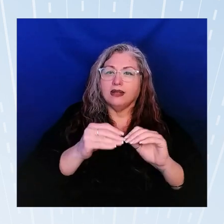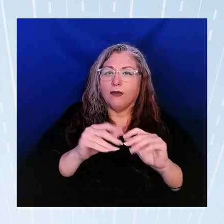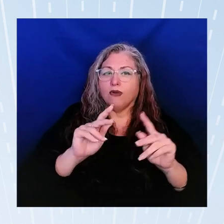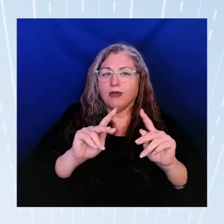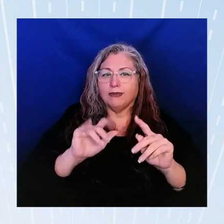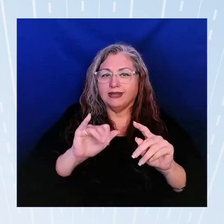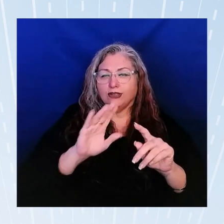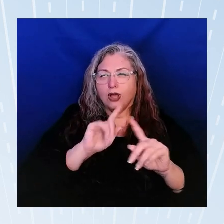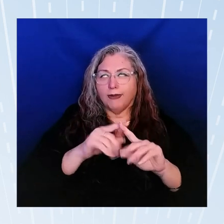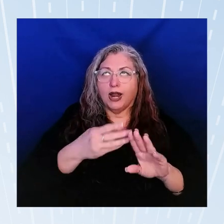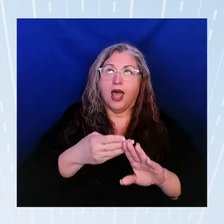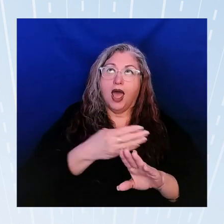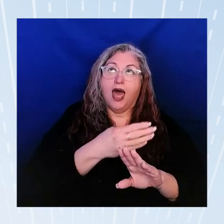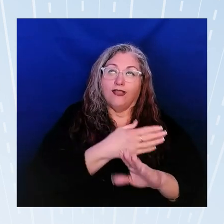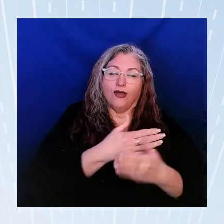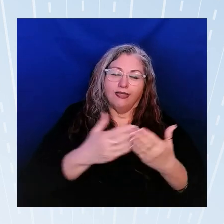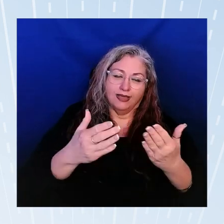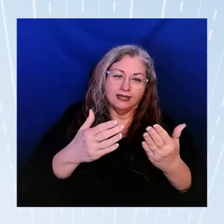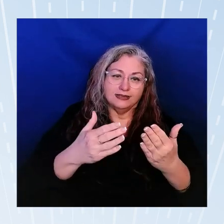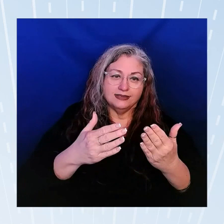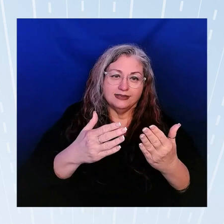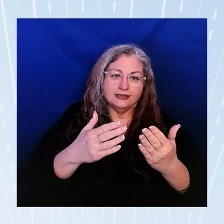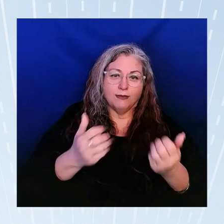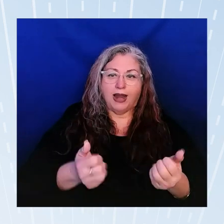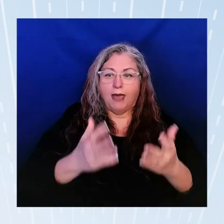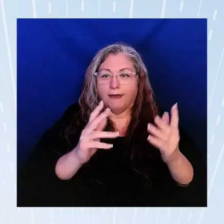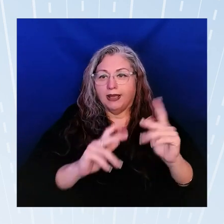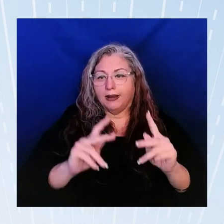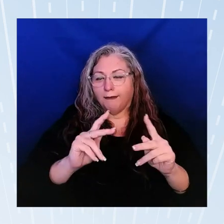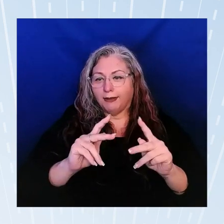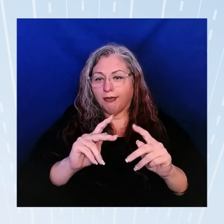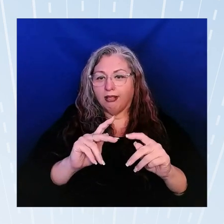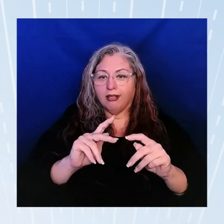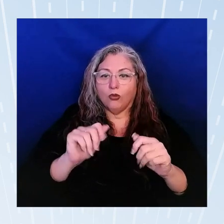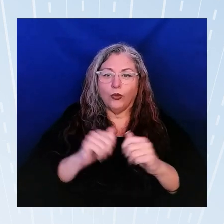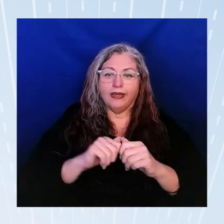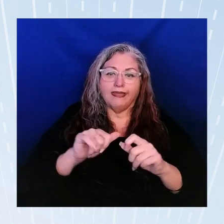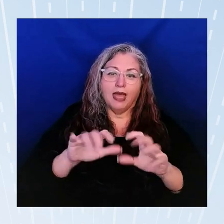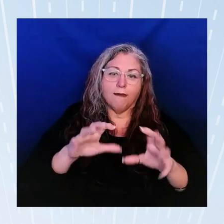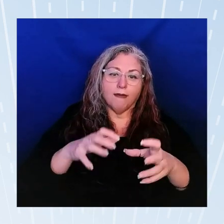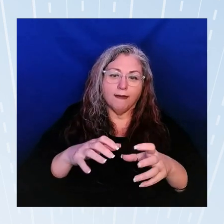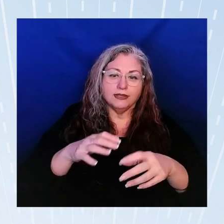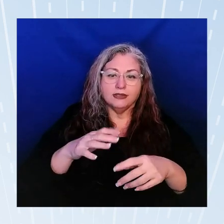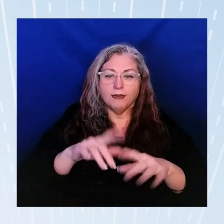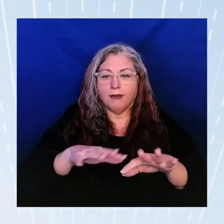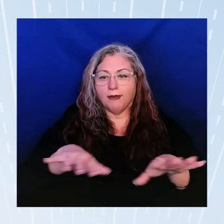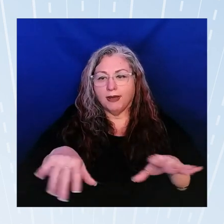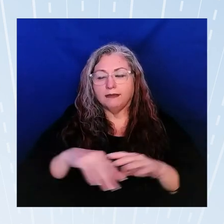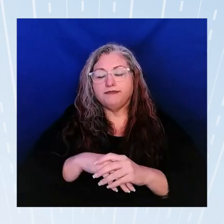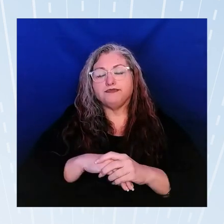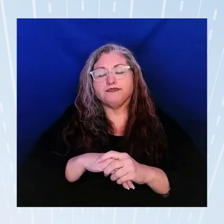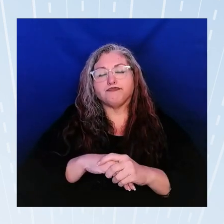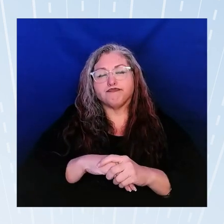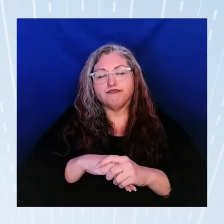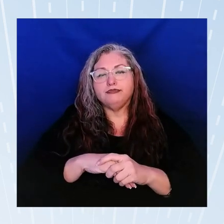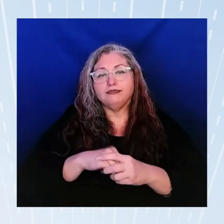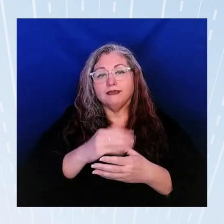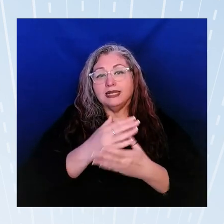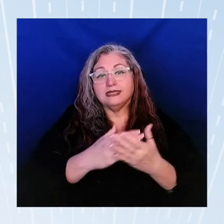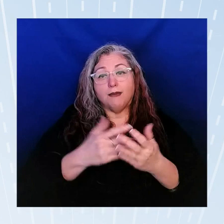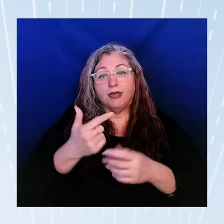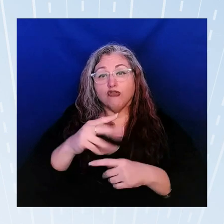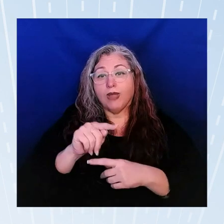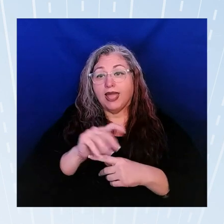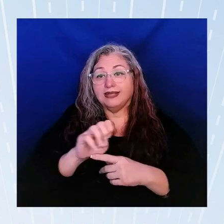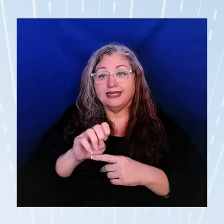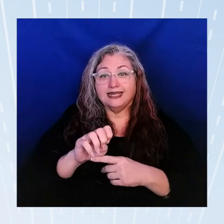earlier things that we talked about about you know how many people you know what the population is etc etc and you know some of the grantees have been